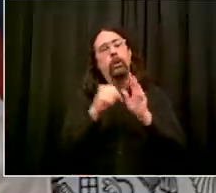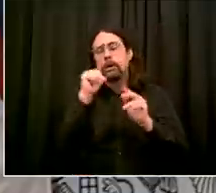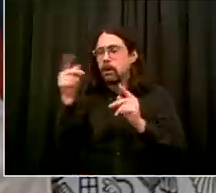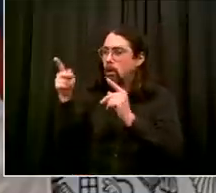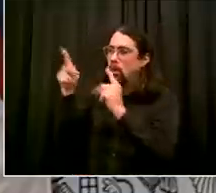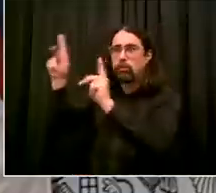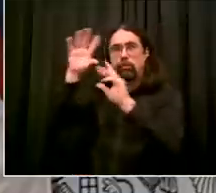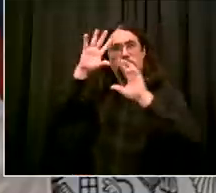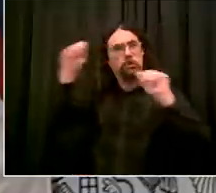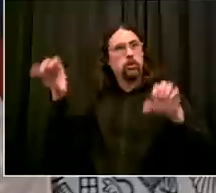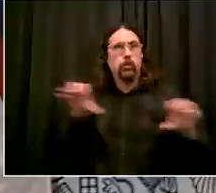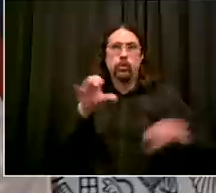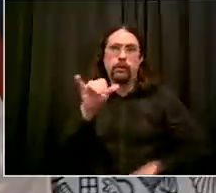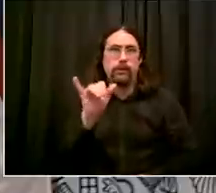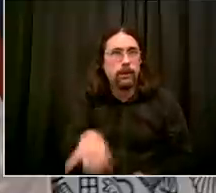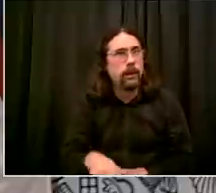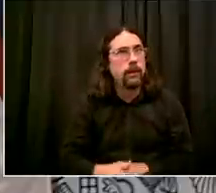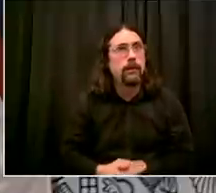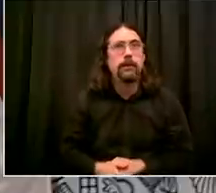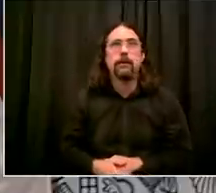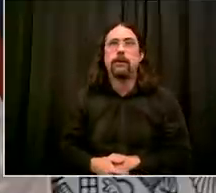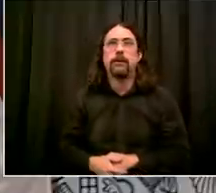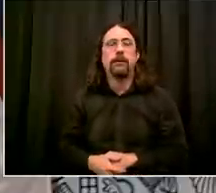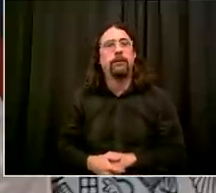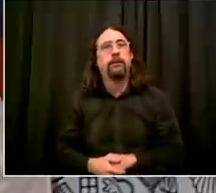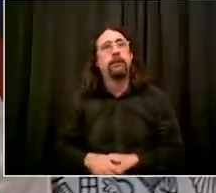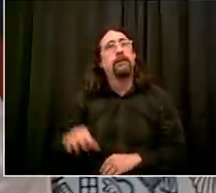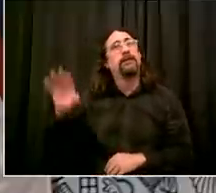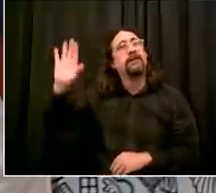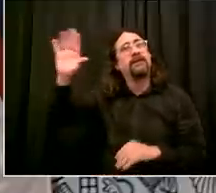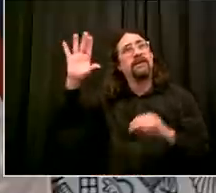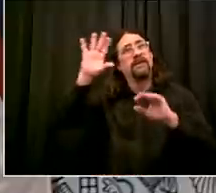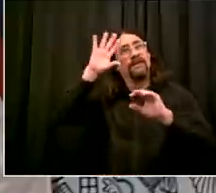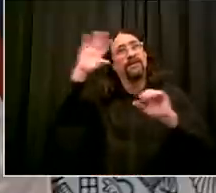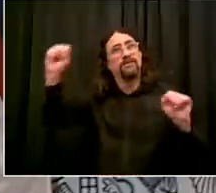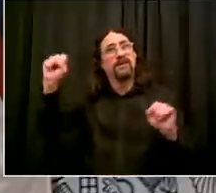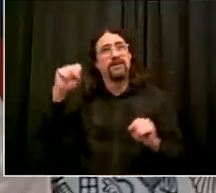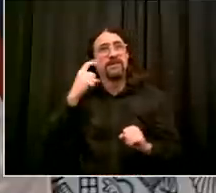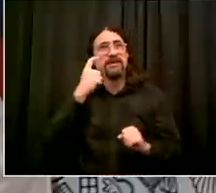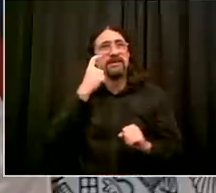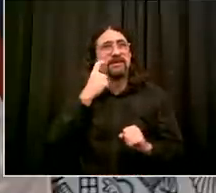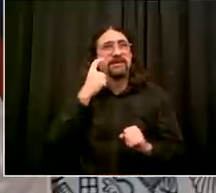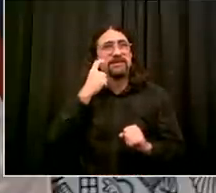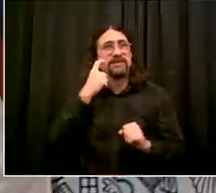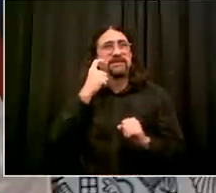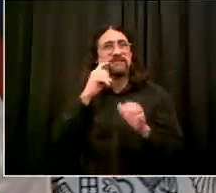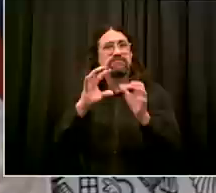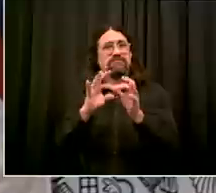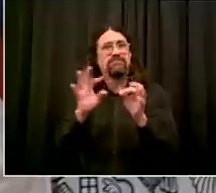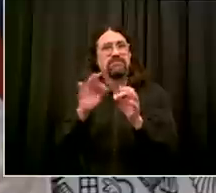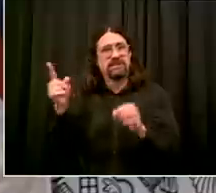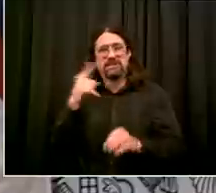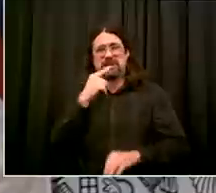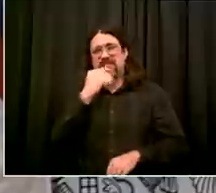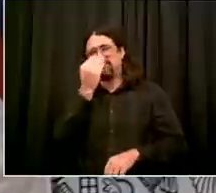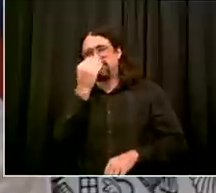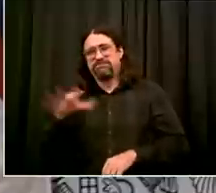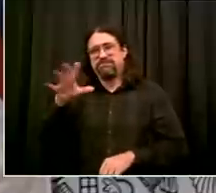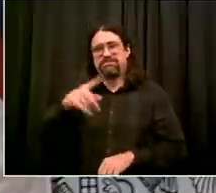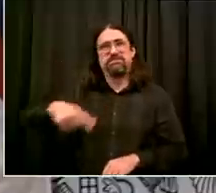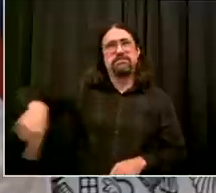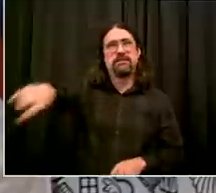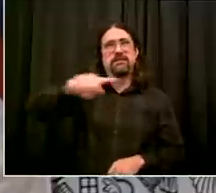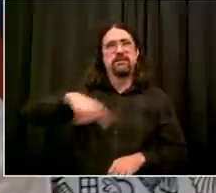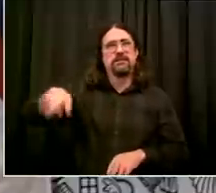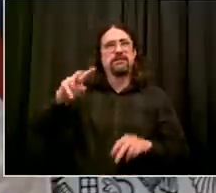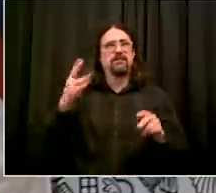sounded like he really didn't care what happened to the blue states we should be really really worried about things like that and we have to fight